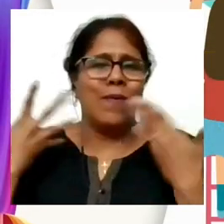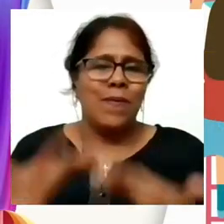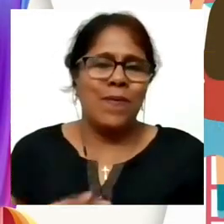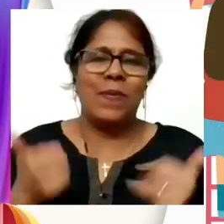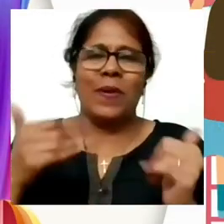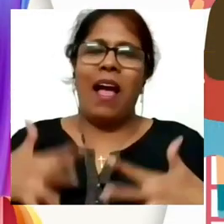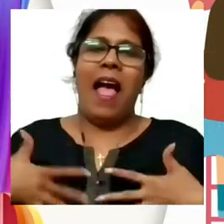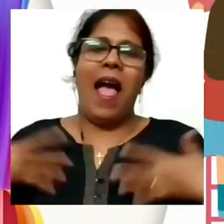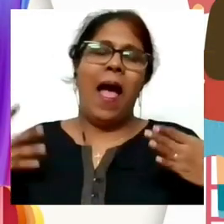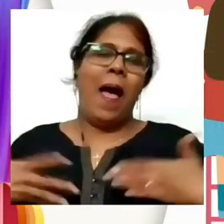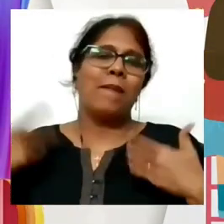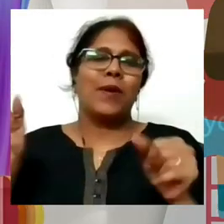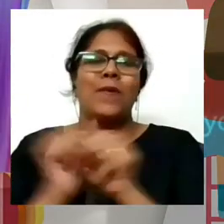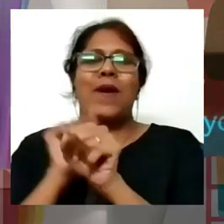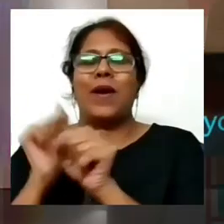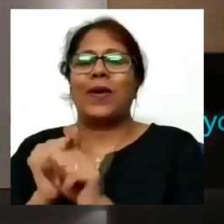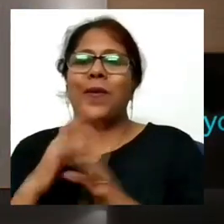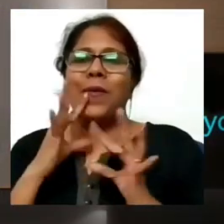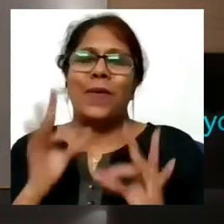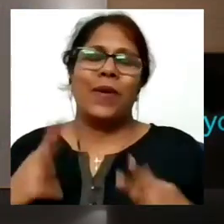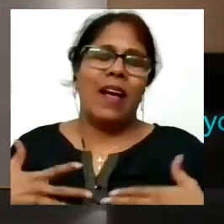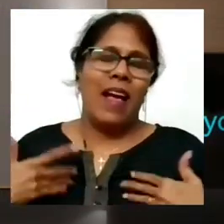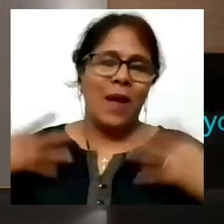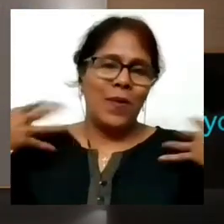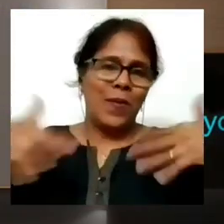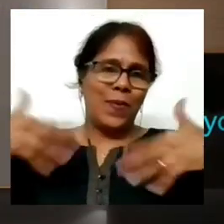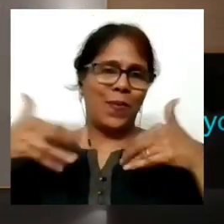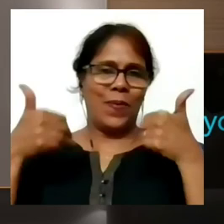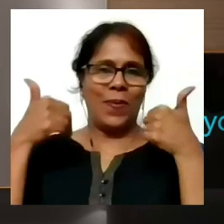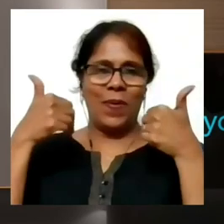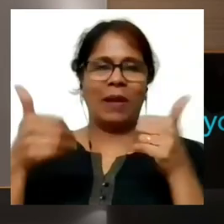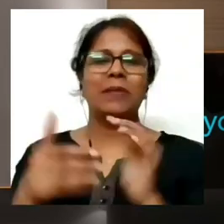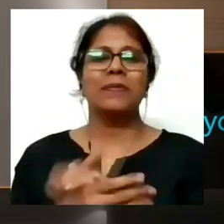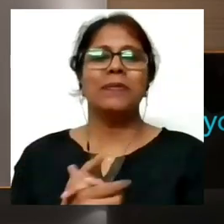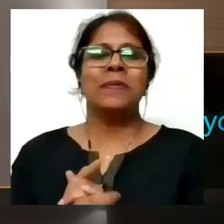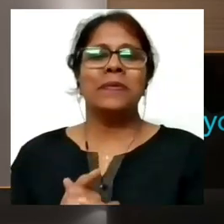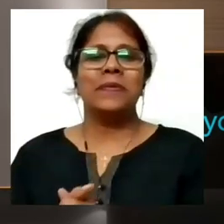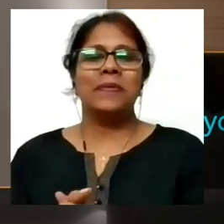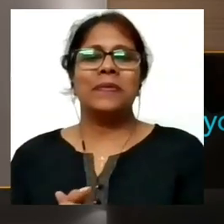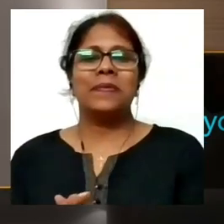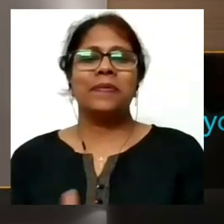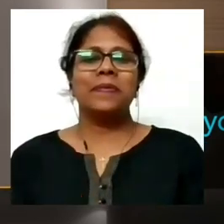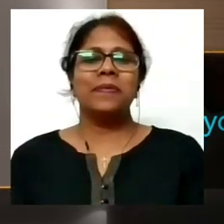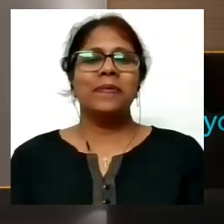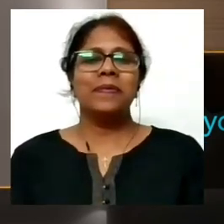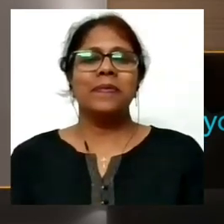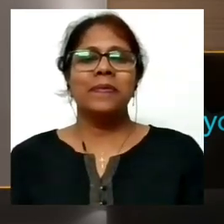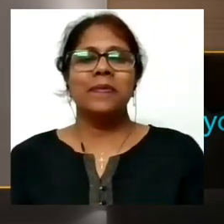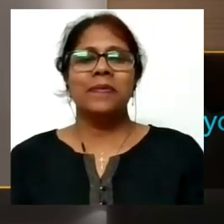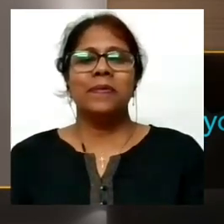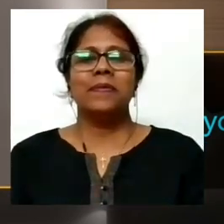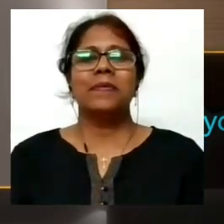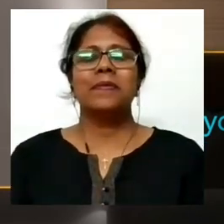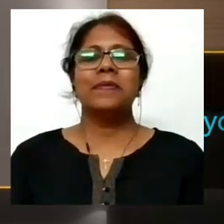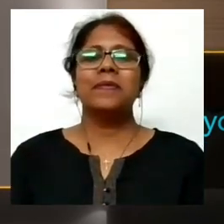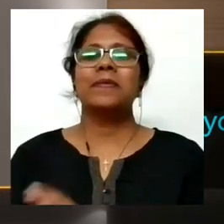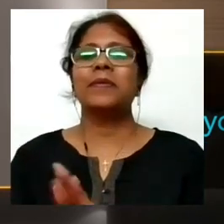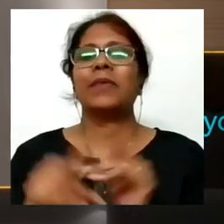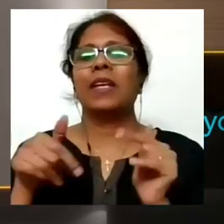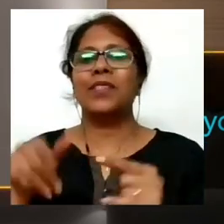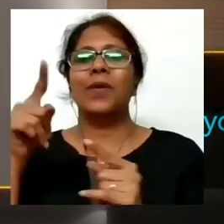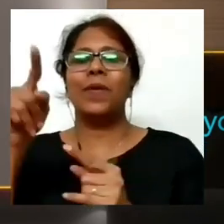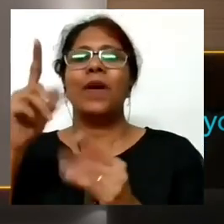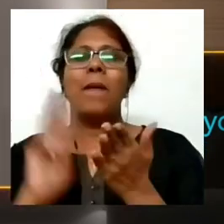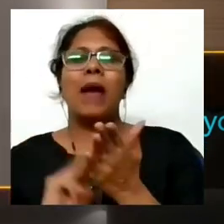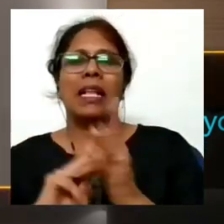before you leave era I have a question for you